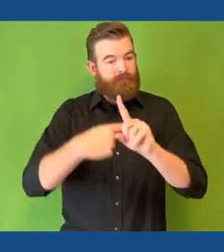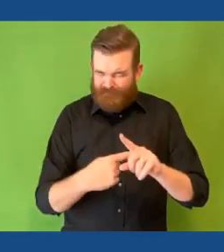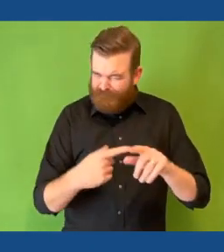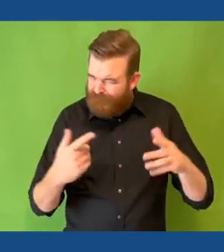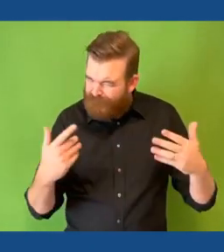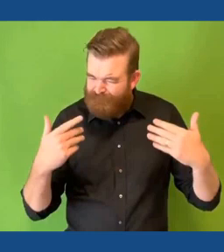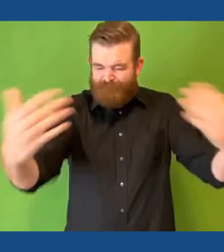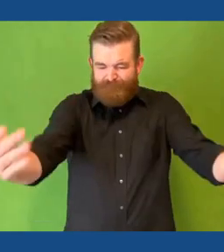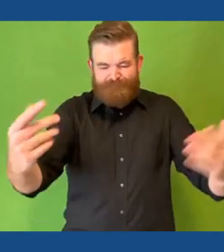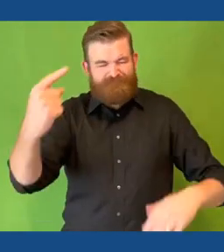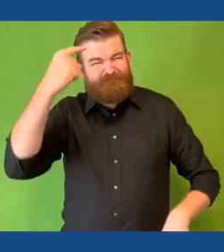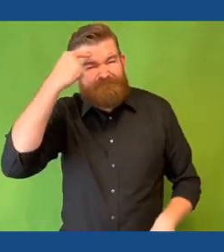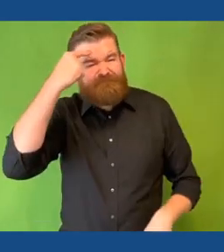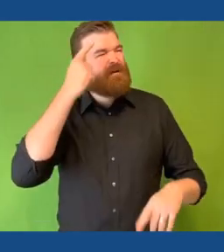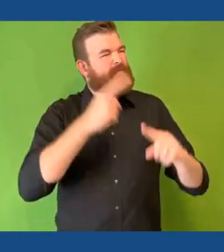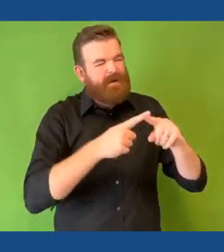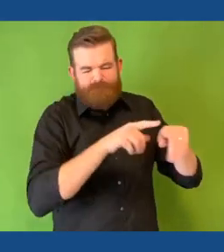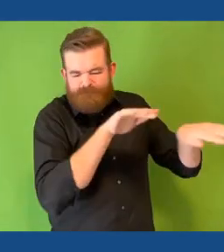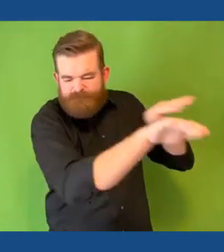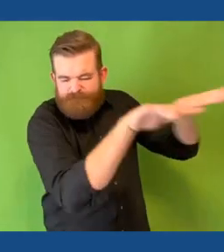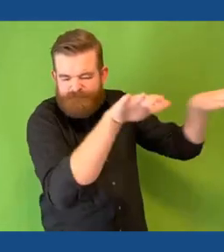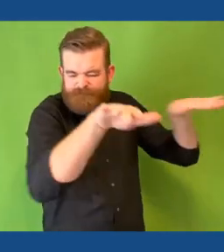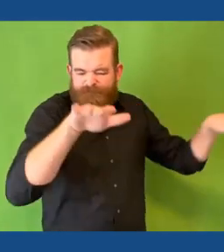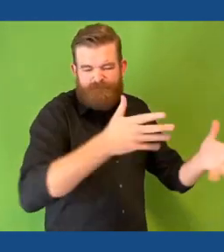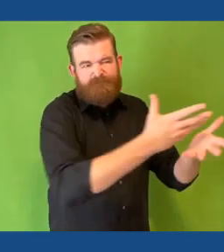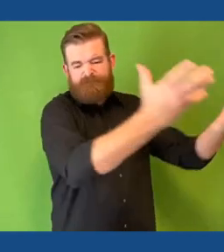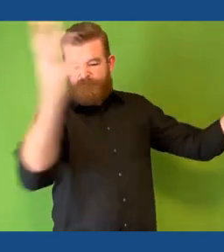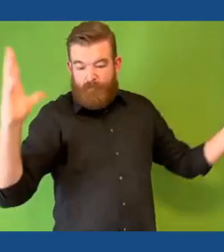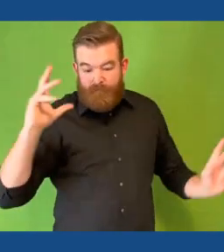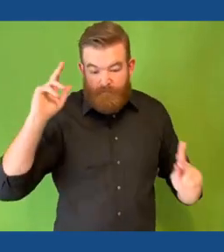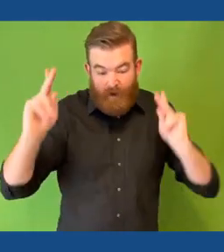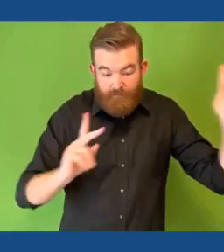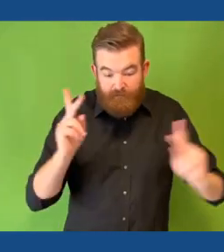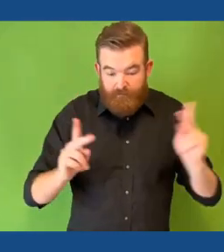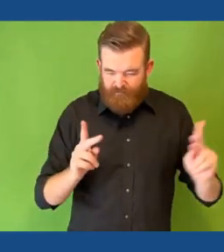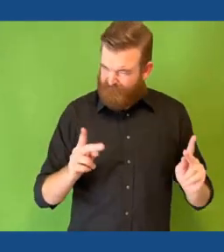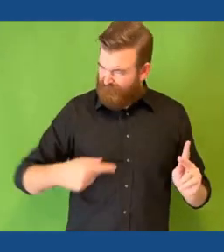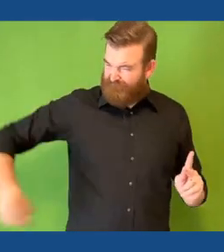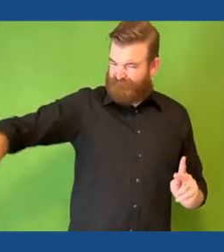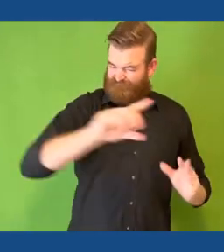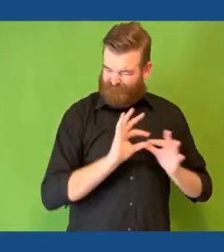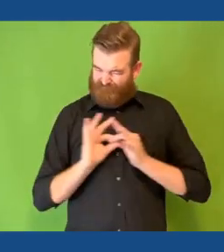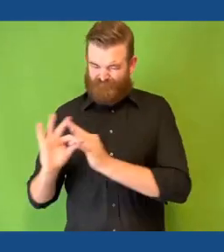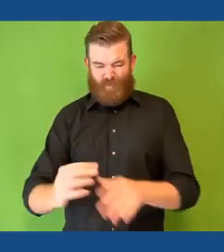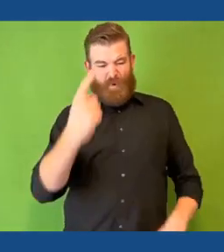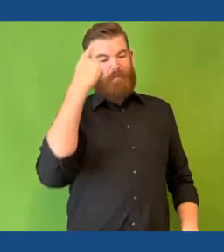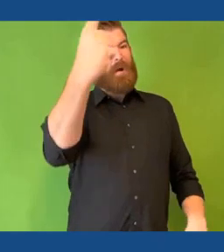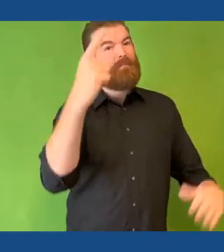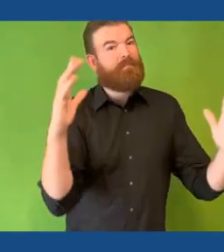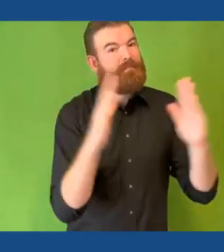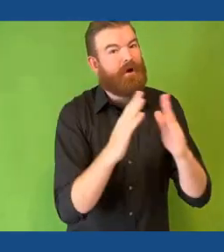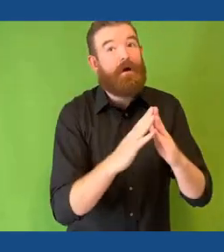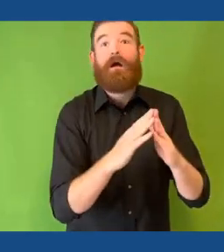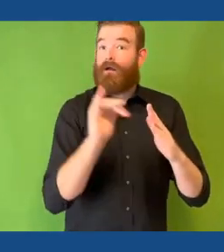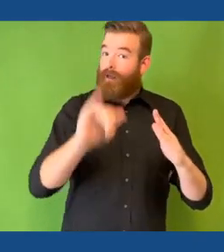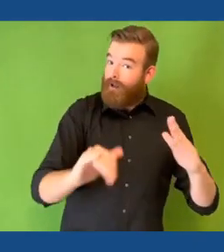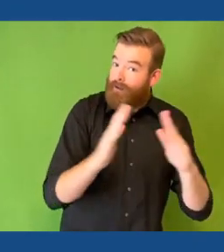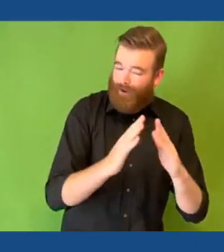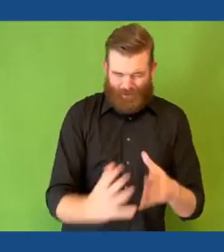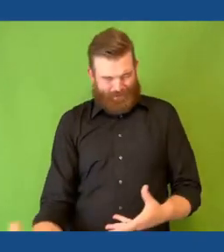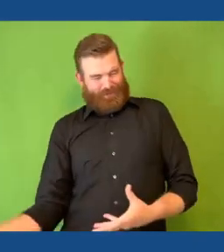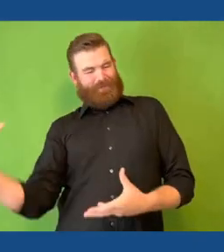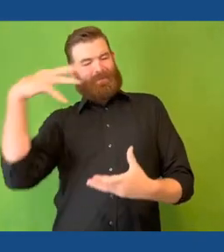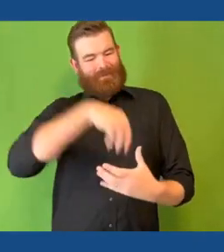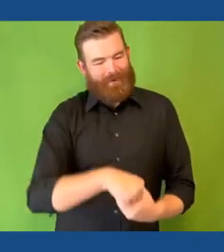let's do whatever we can to remind ourselves and those around us that we're all part of one community, which includes people with all types of